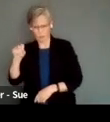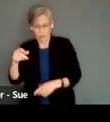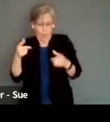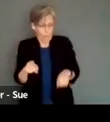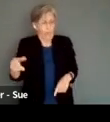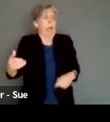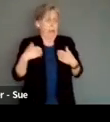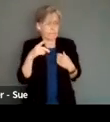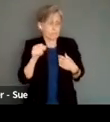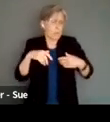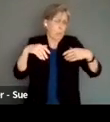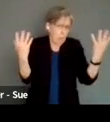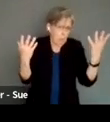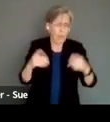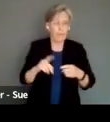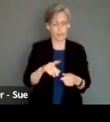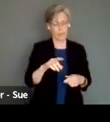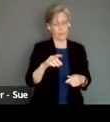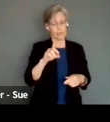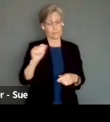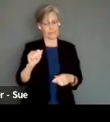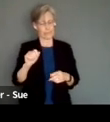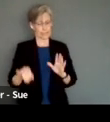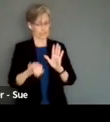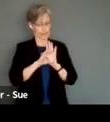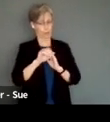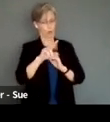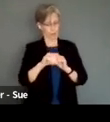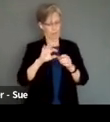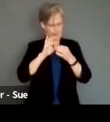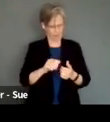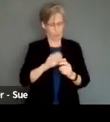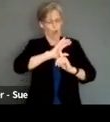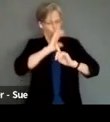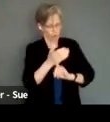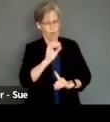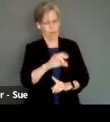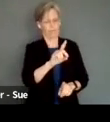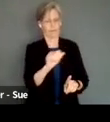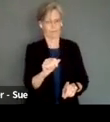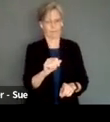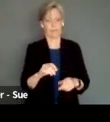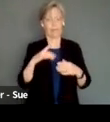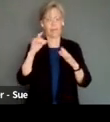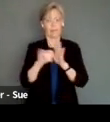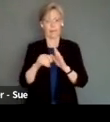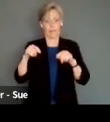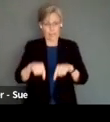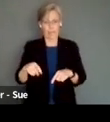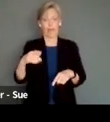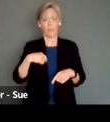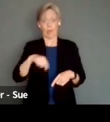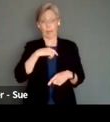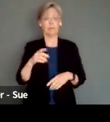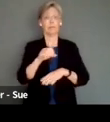But a disability identified art is about the culture of disability. So disability identified art down here is us stage left